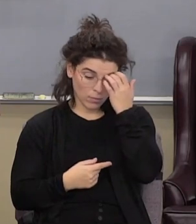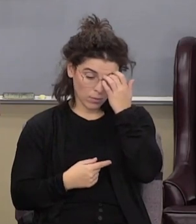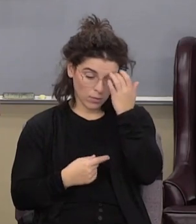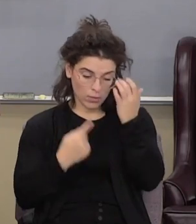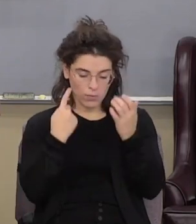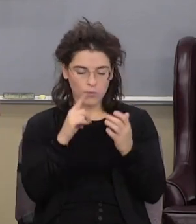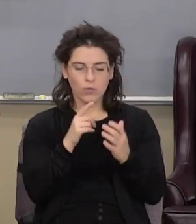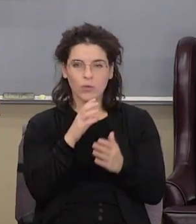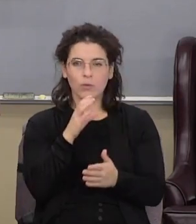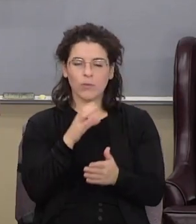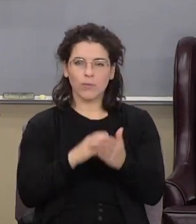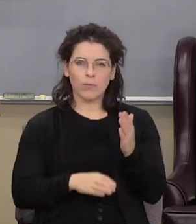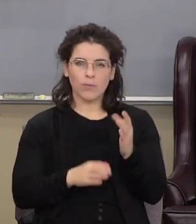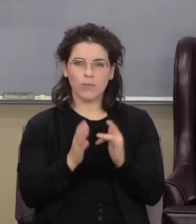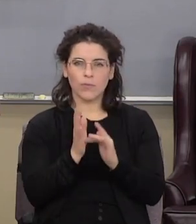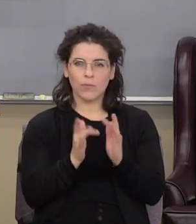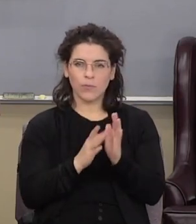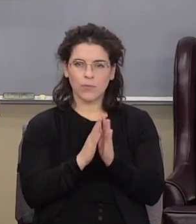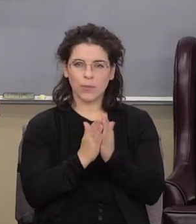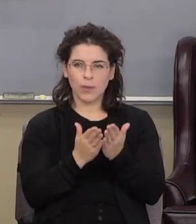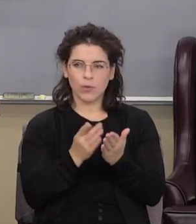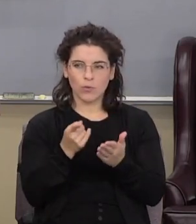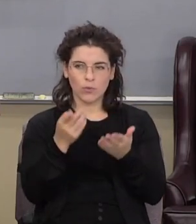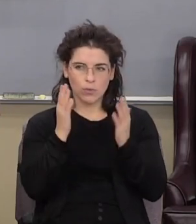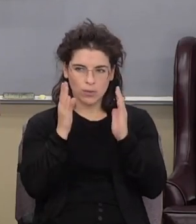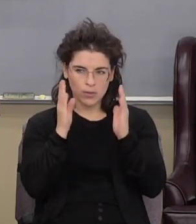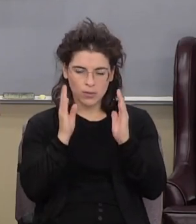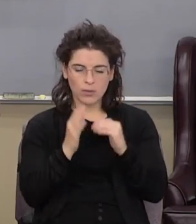the text of scripture is concerned you listen